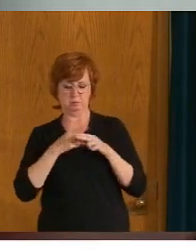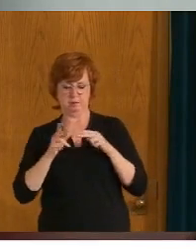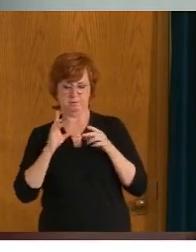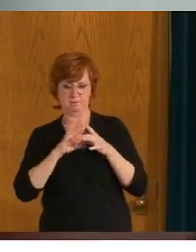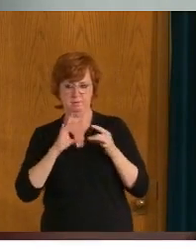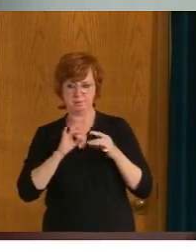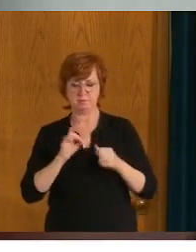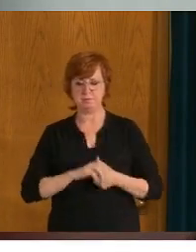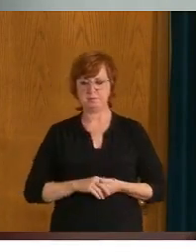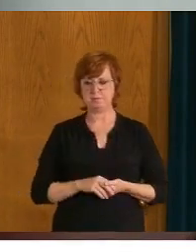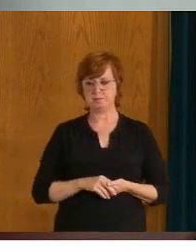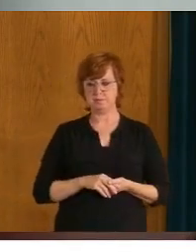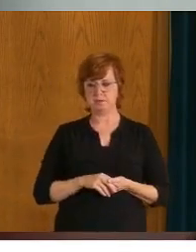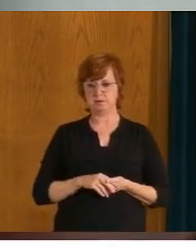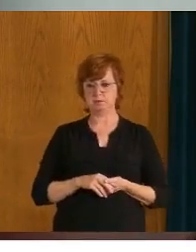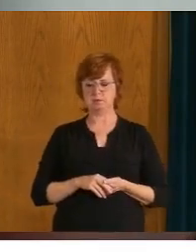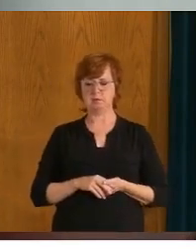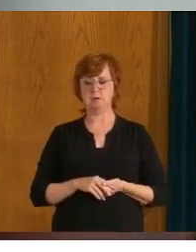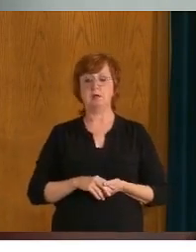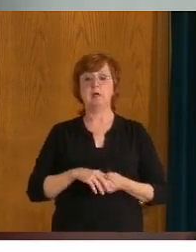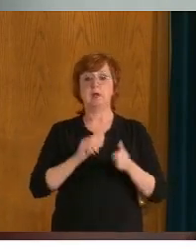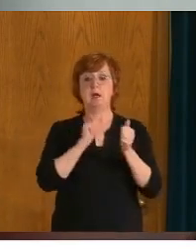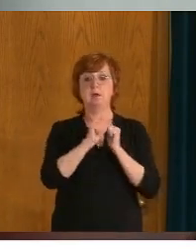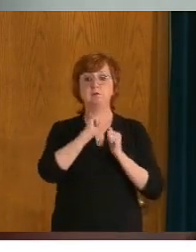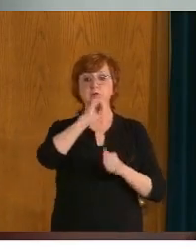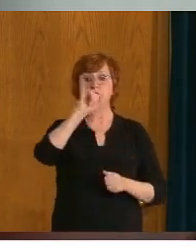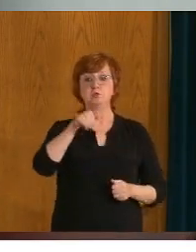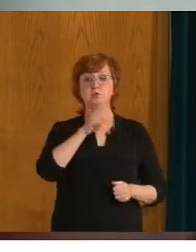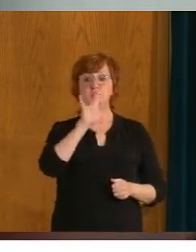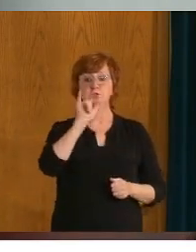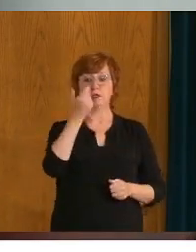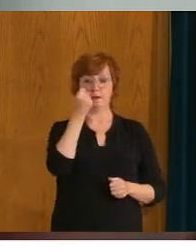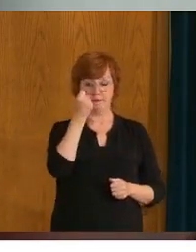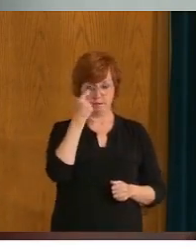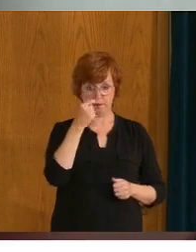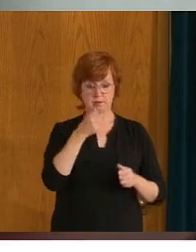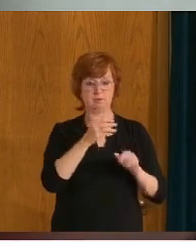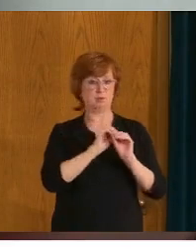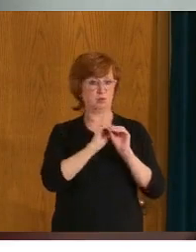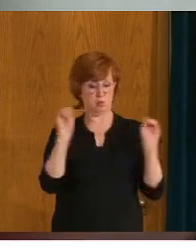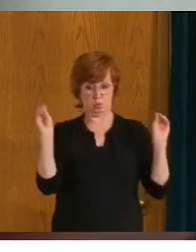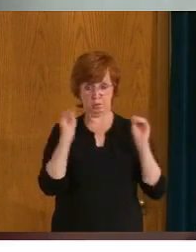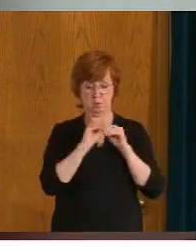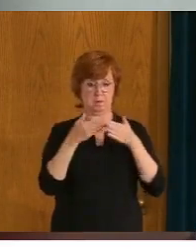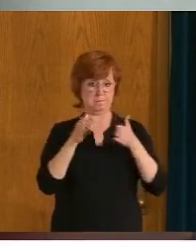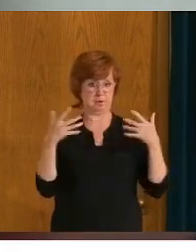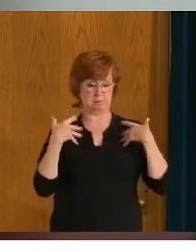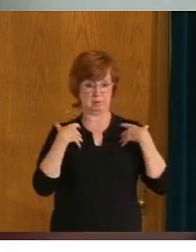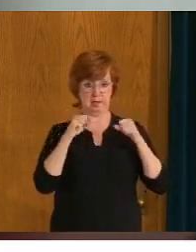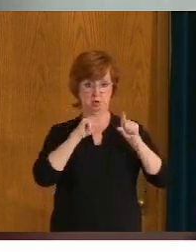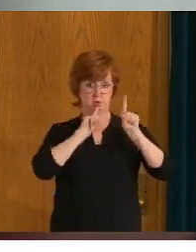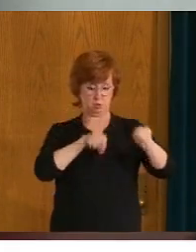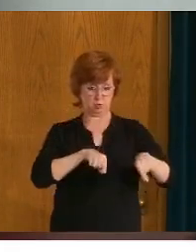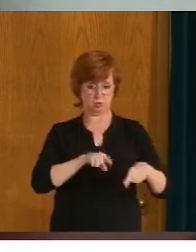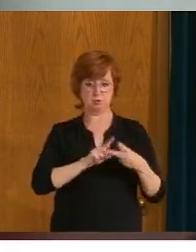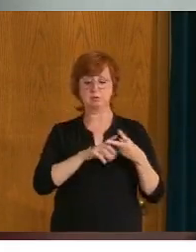post the removal of public health orders and the state of emergency on July 11, we'll go back to our normal processes of accessing